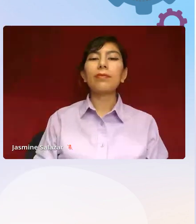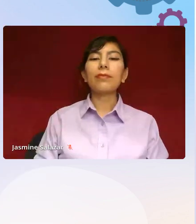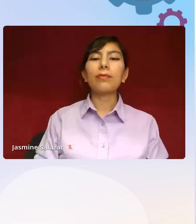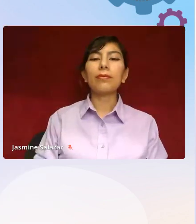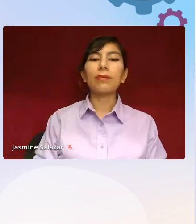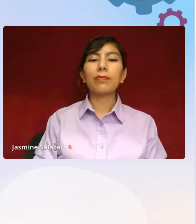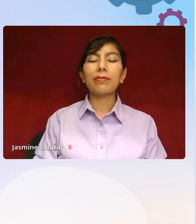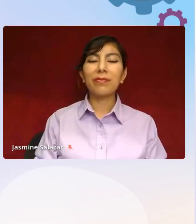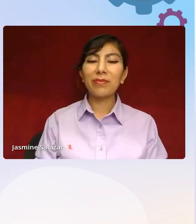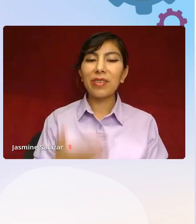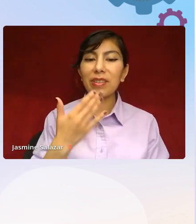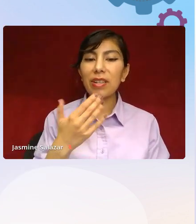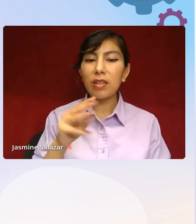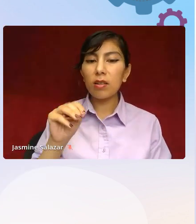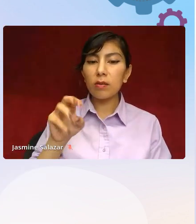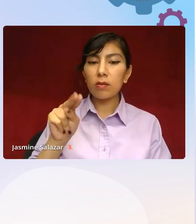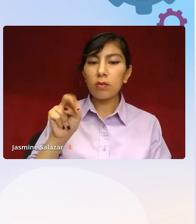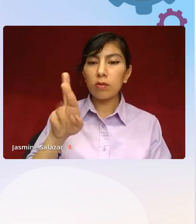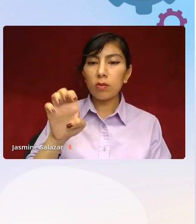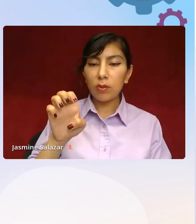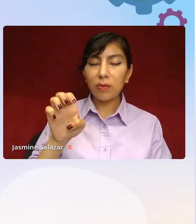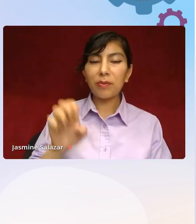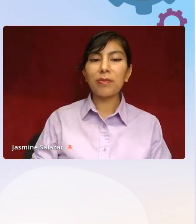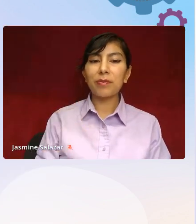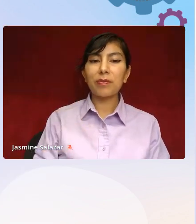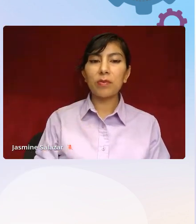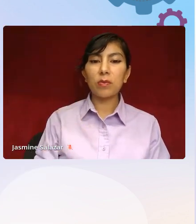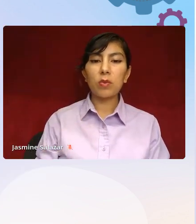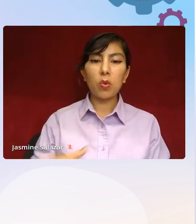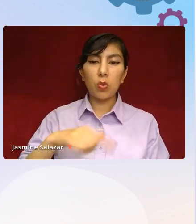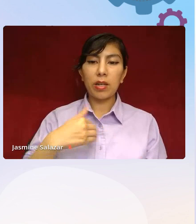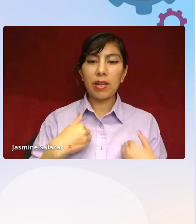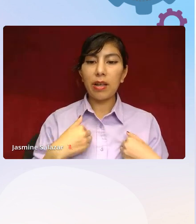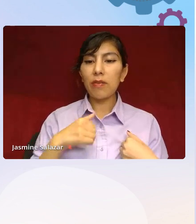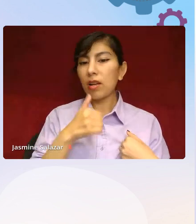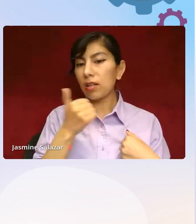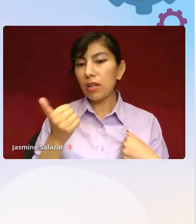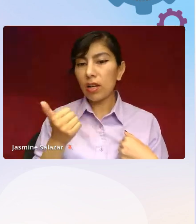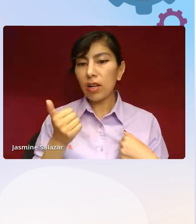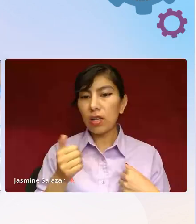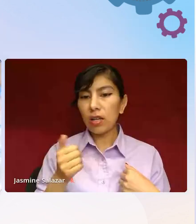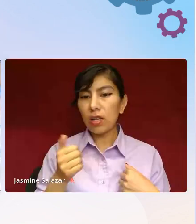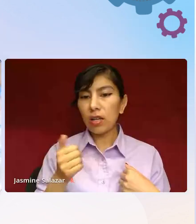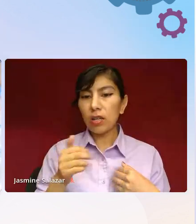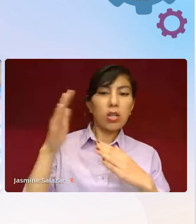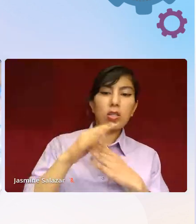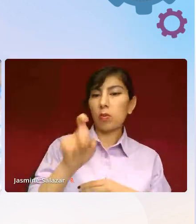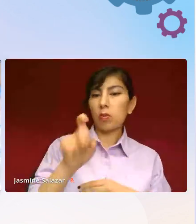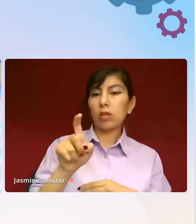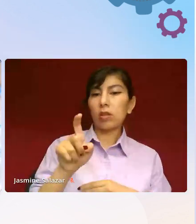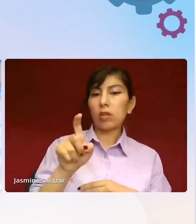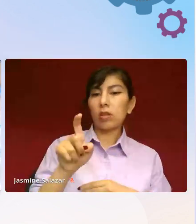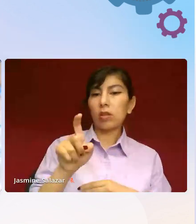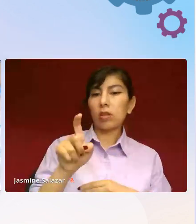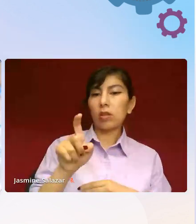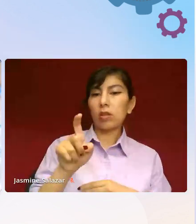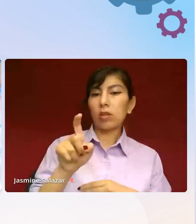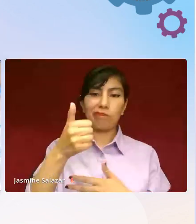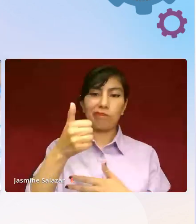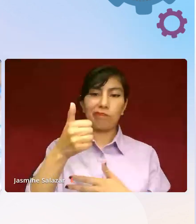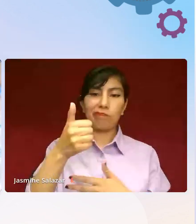Thank you, Monroe. So we have another top question that has been upvoted, actually two.